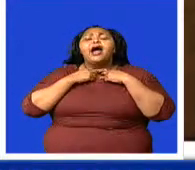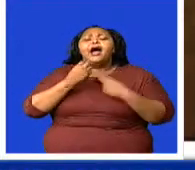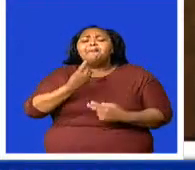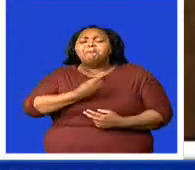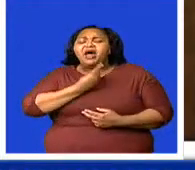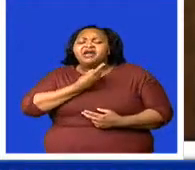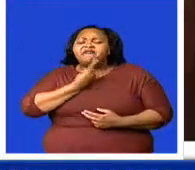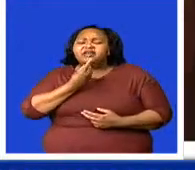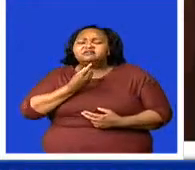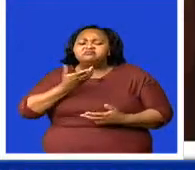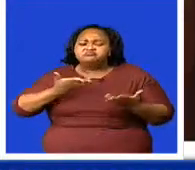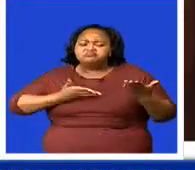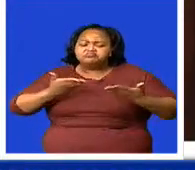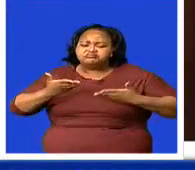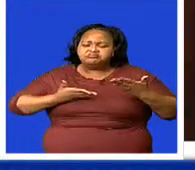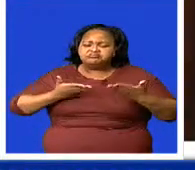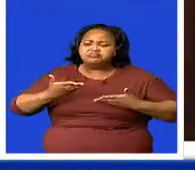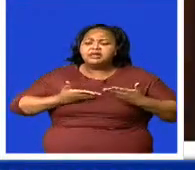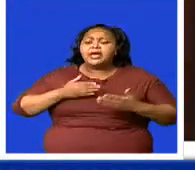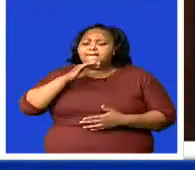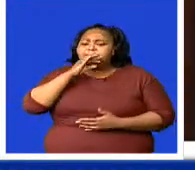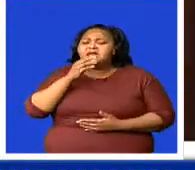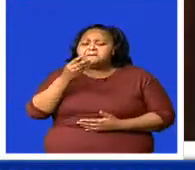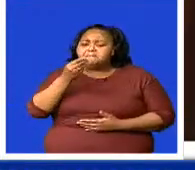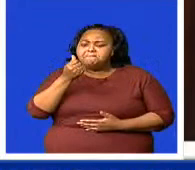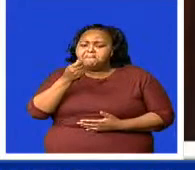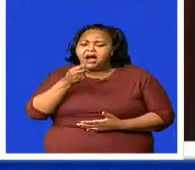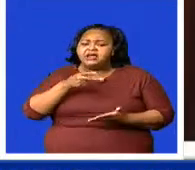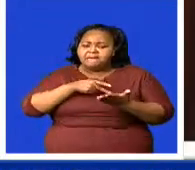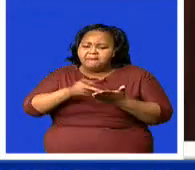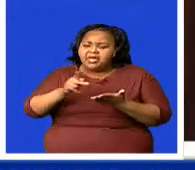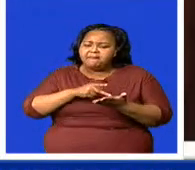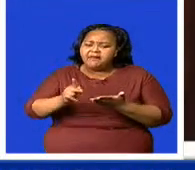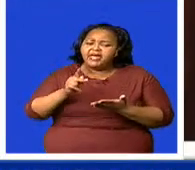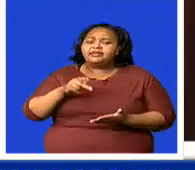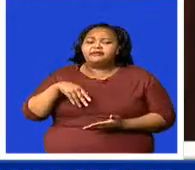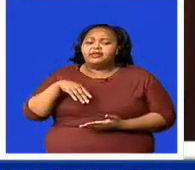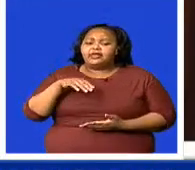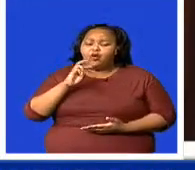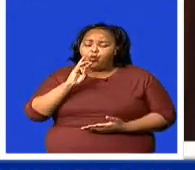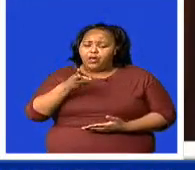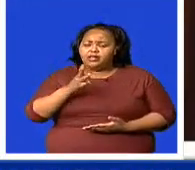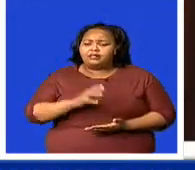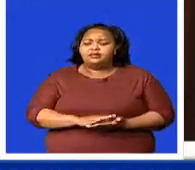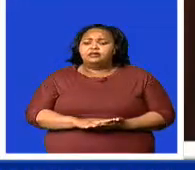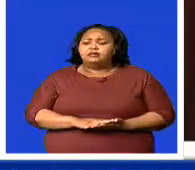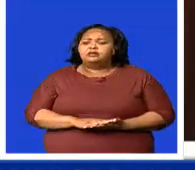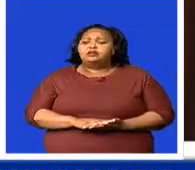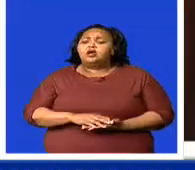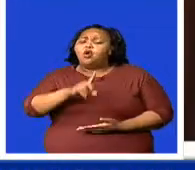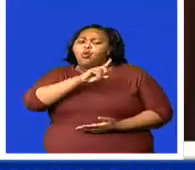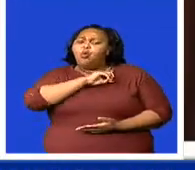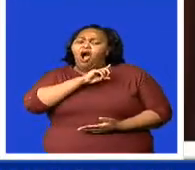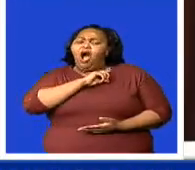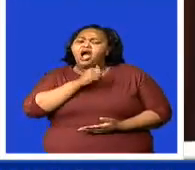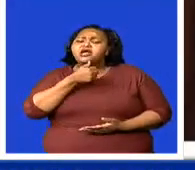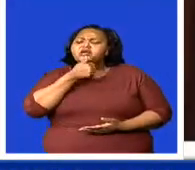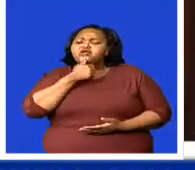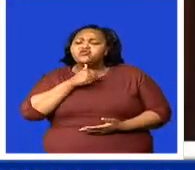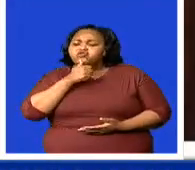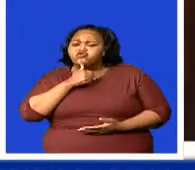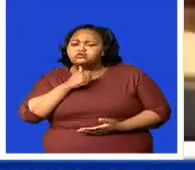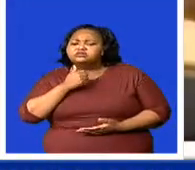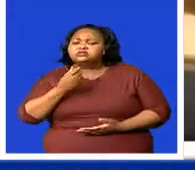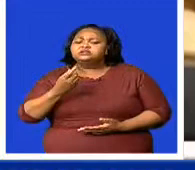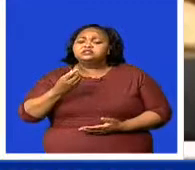it's simply that the centre was chosen because 7-10 is a private firm over the 8-10. is